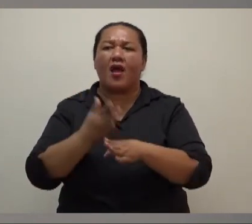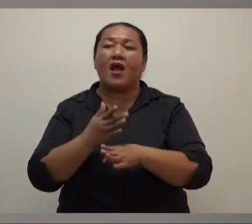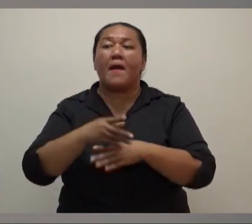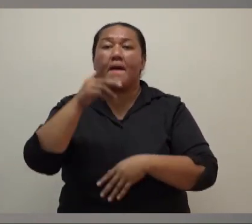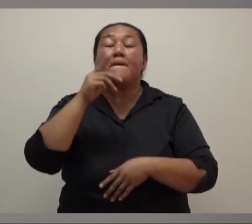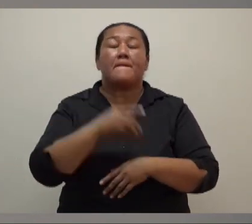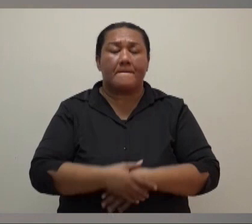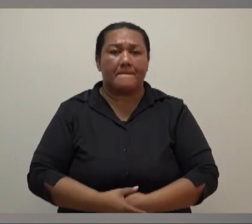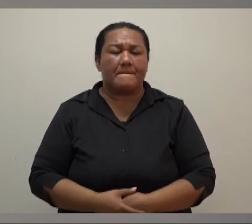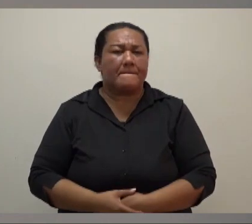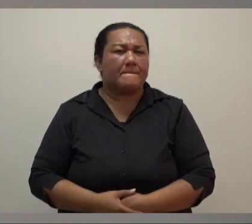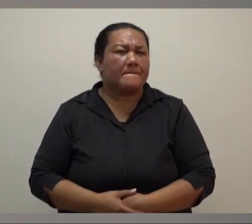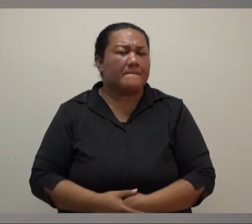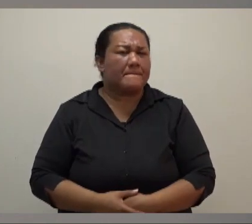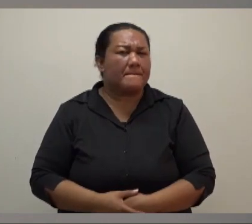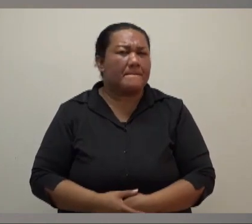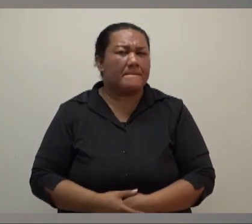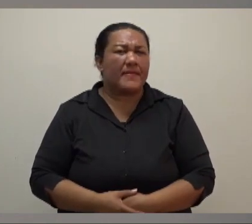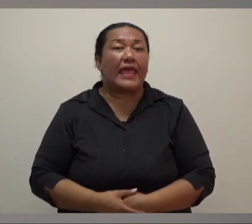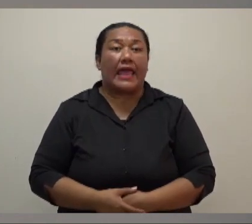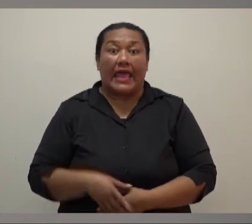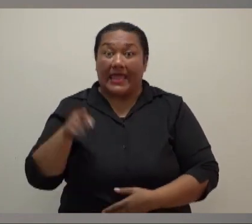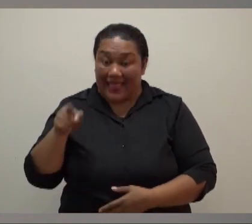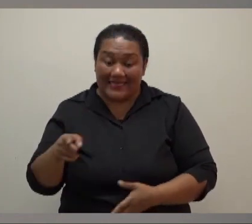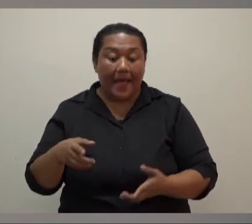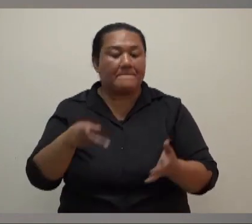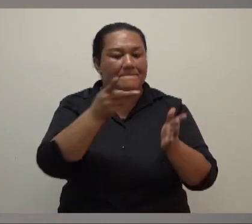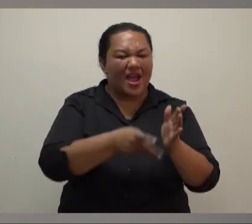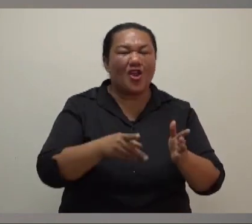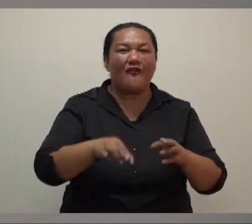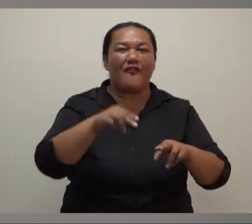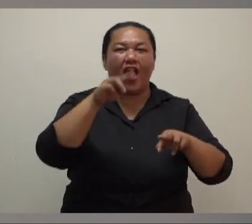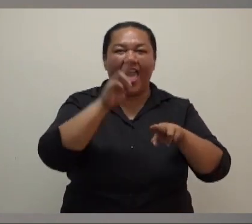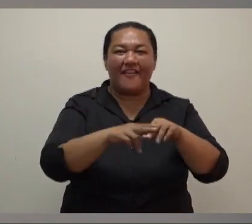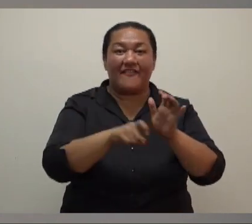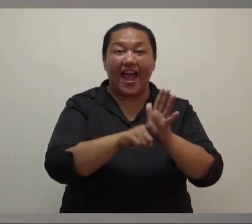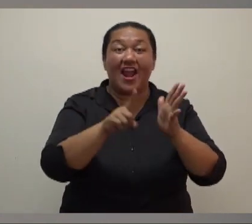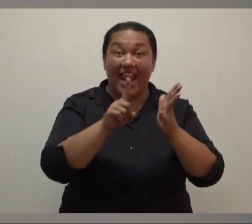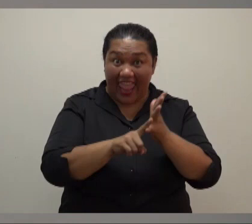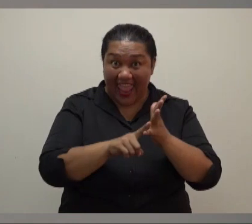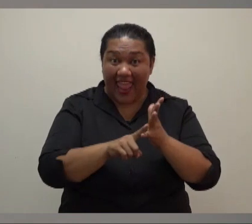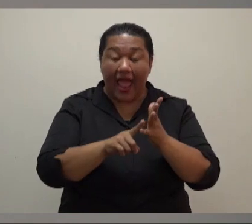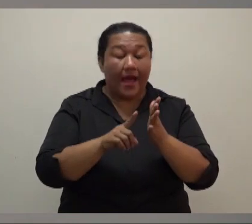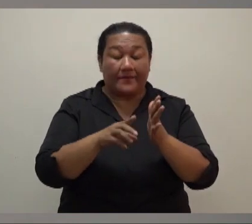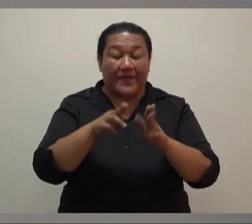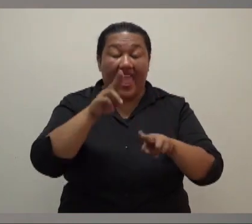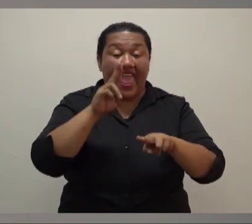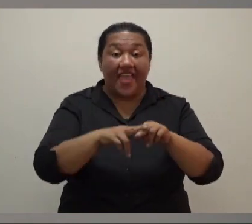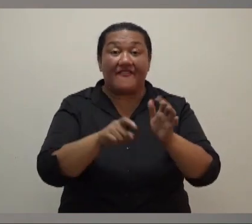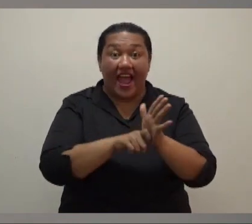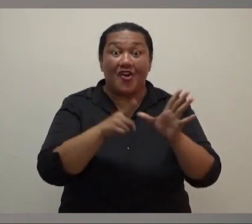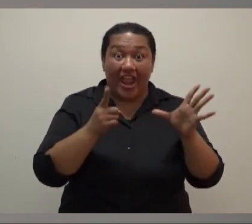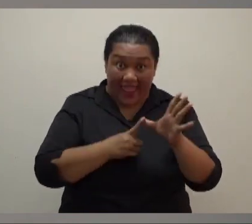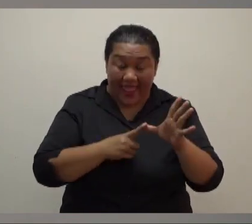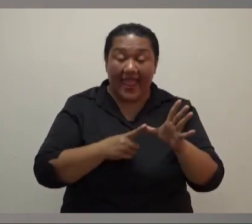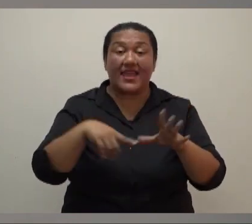to the workers of FRA, EFL, and Water Authority Fiji to say that. I